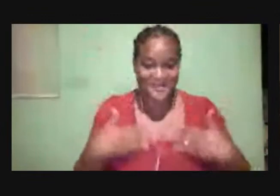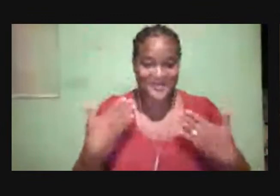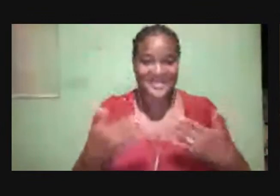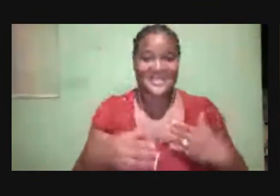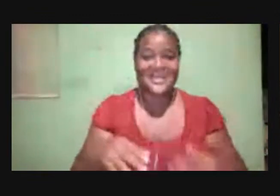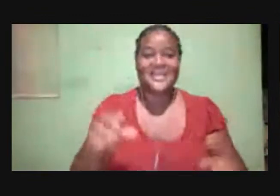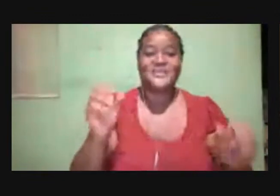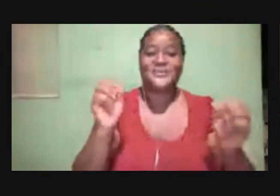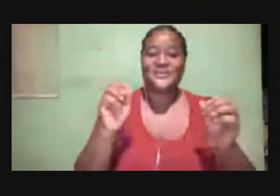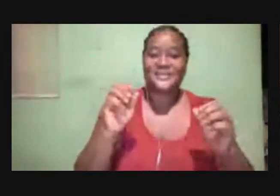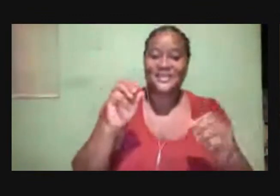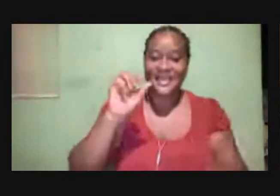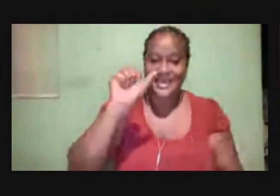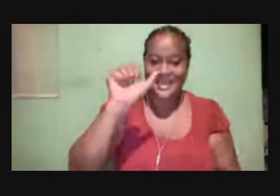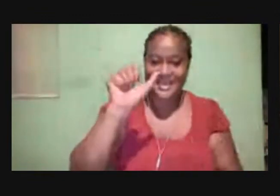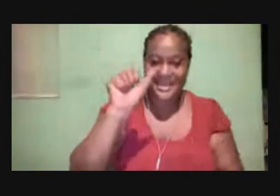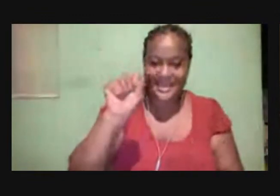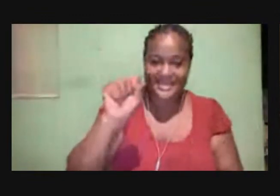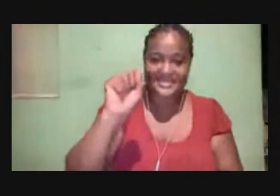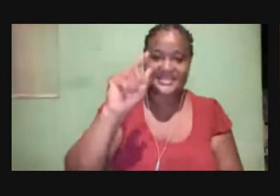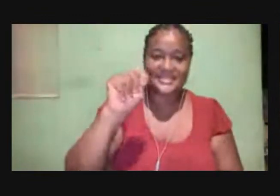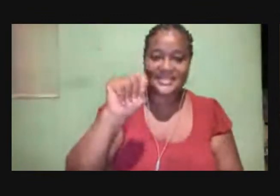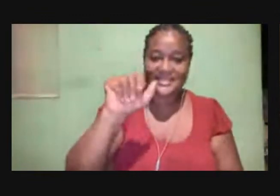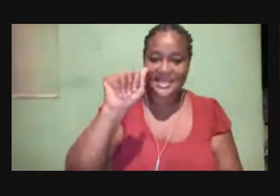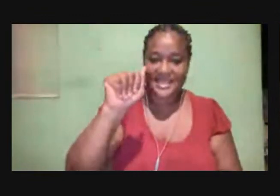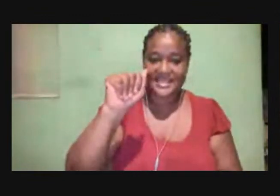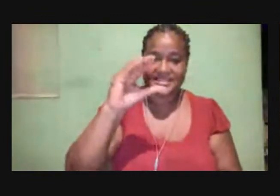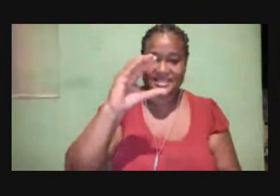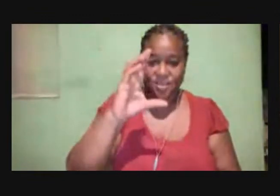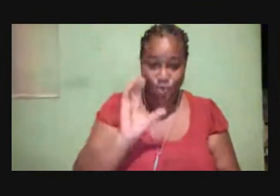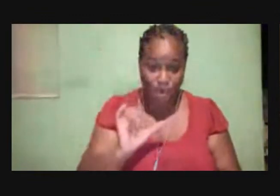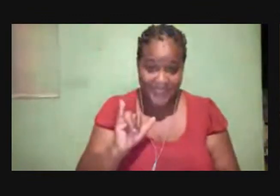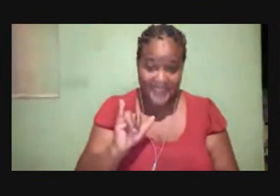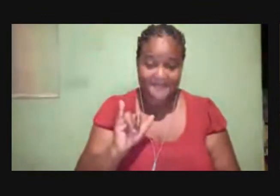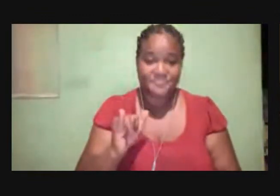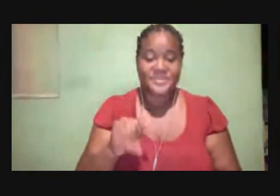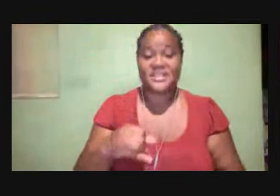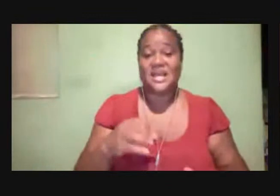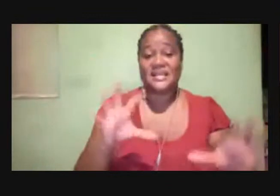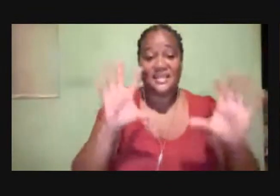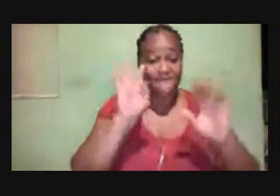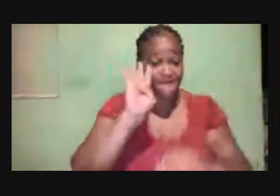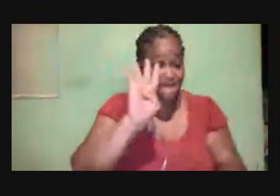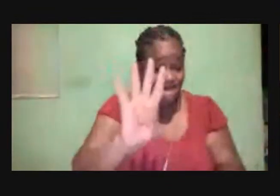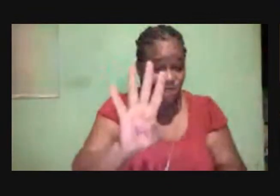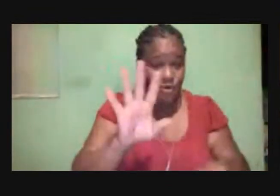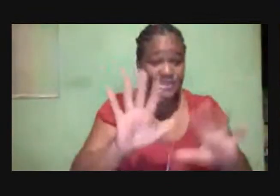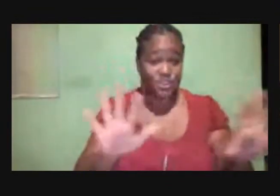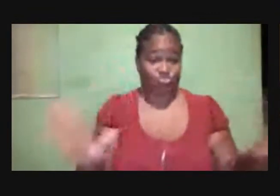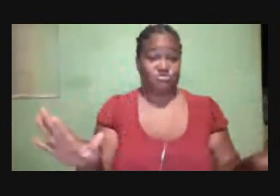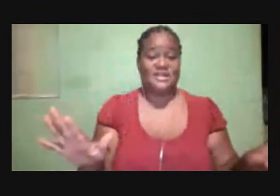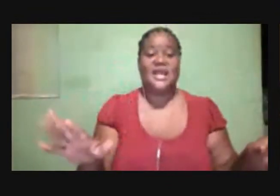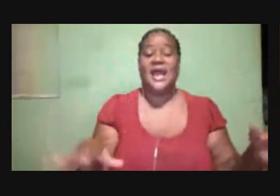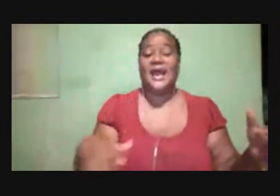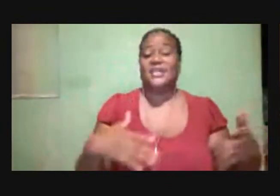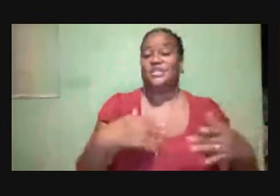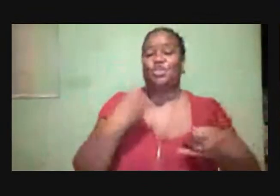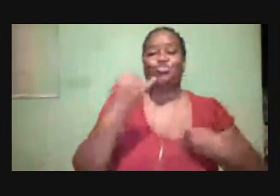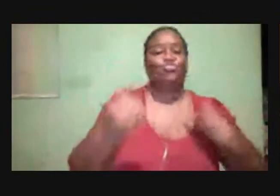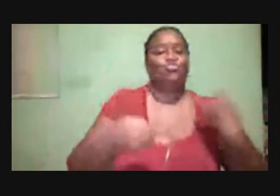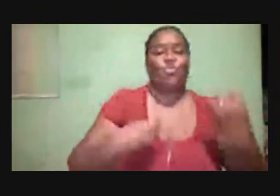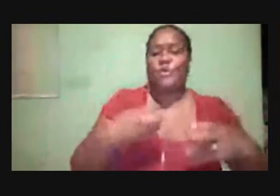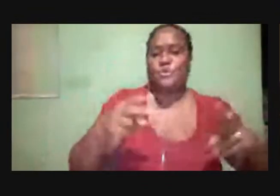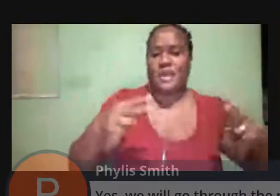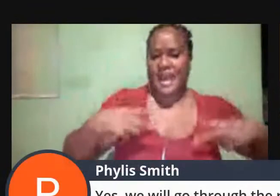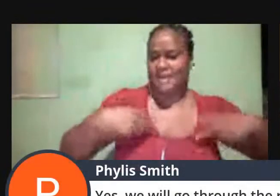would have produced four lovely children. It's a joy, Pastor Brooks, to have you sharing in the